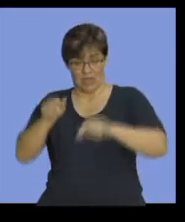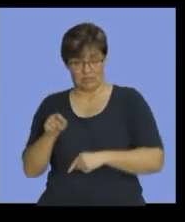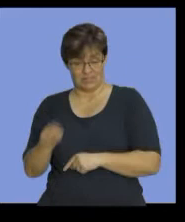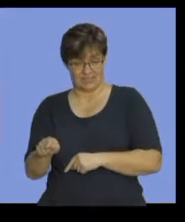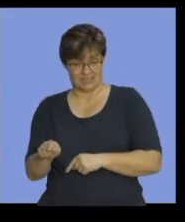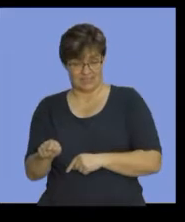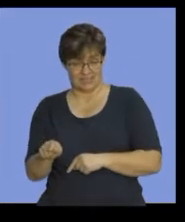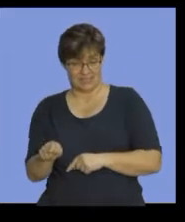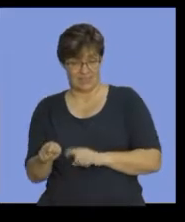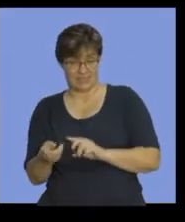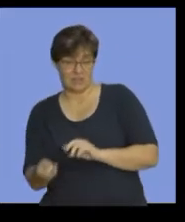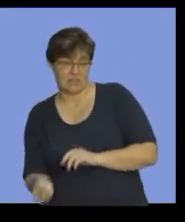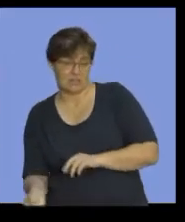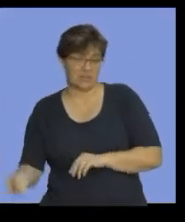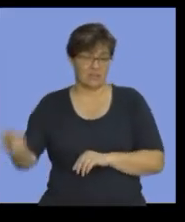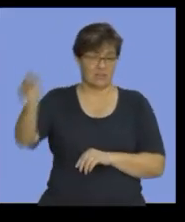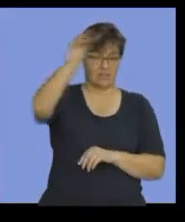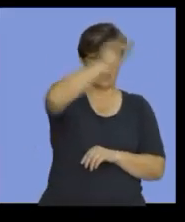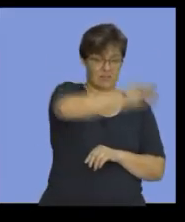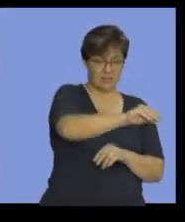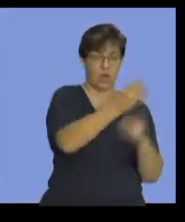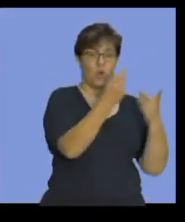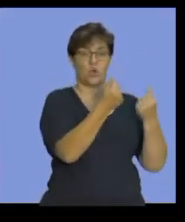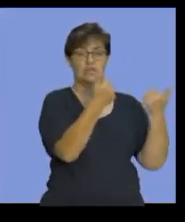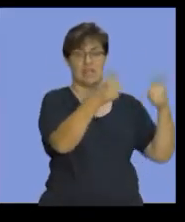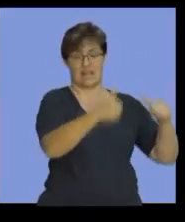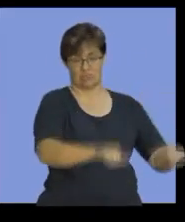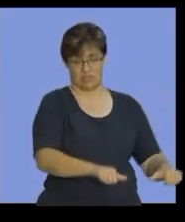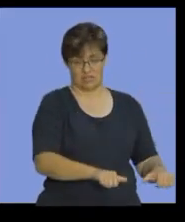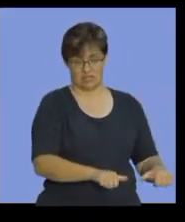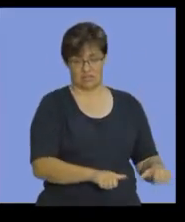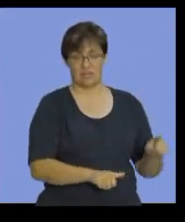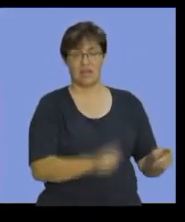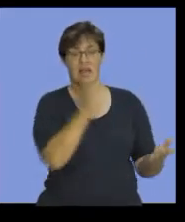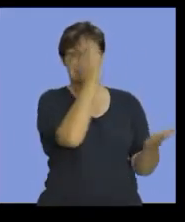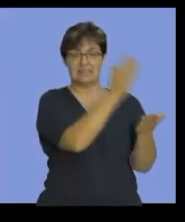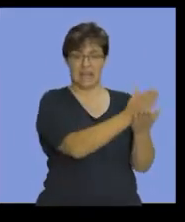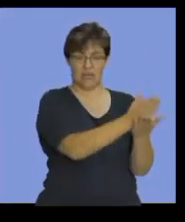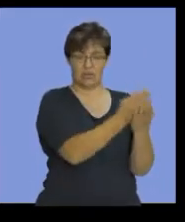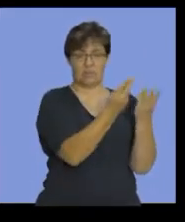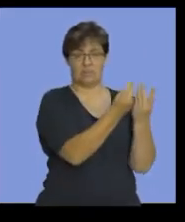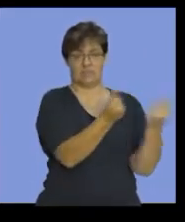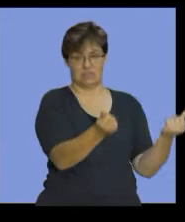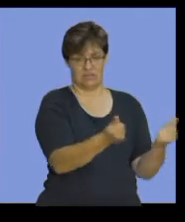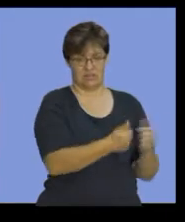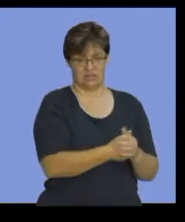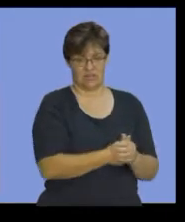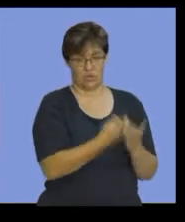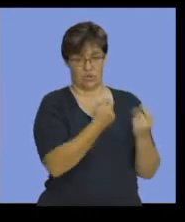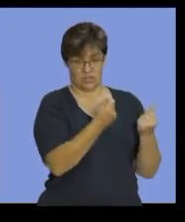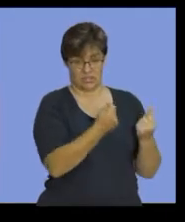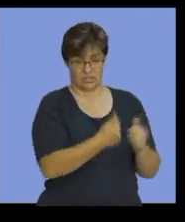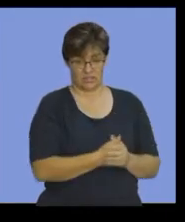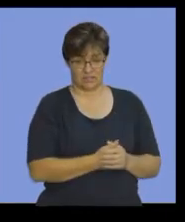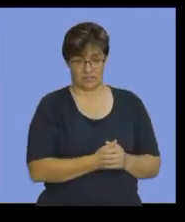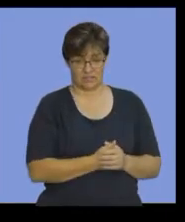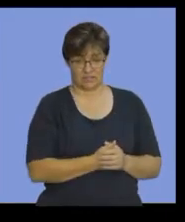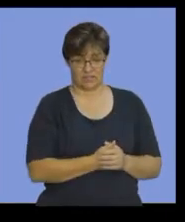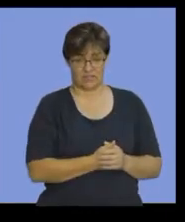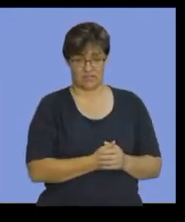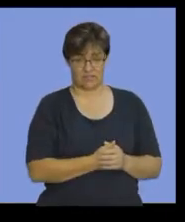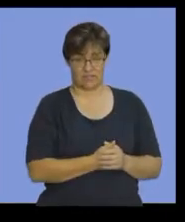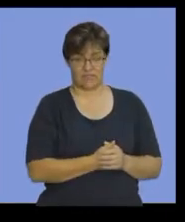into your cost account, namely direct materials cost. Okay.